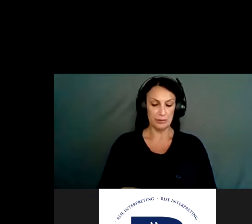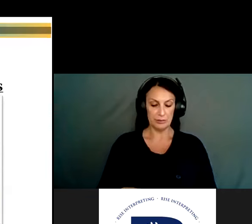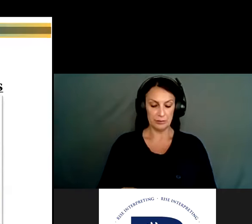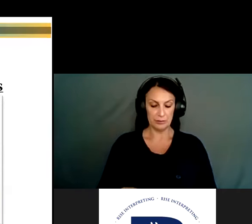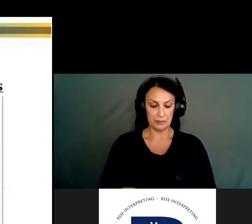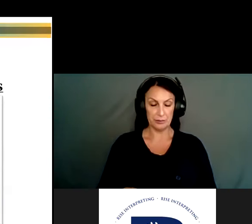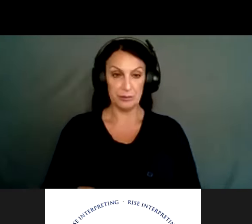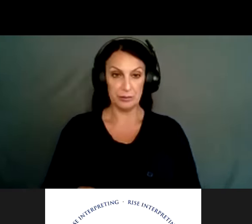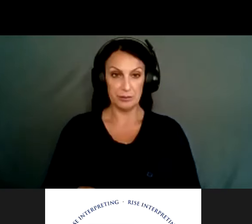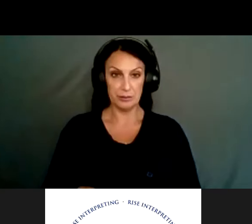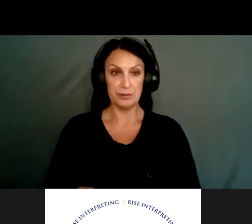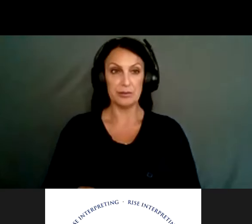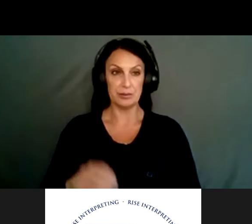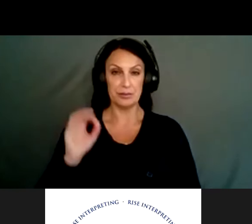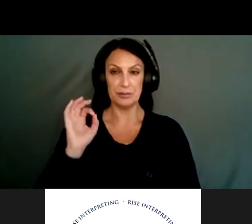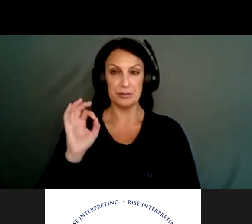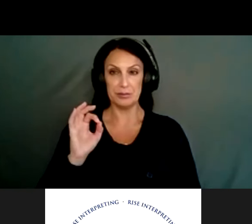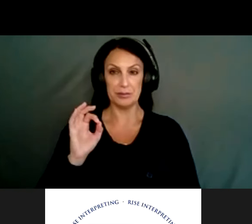slideshow back up. All right.